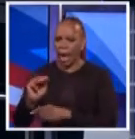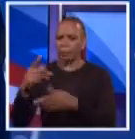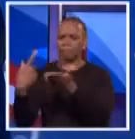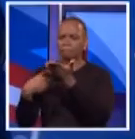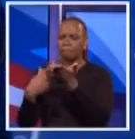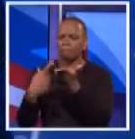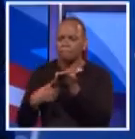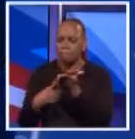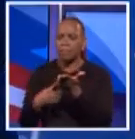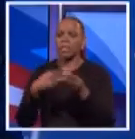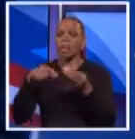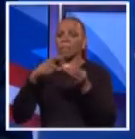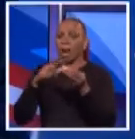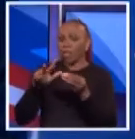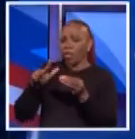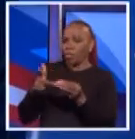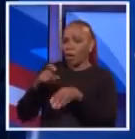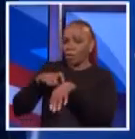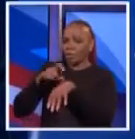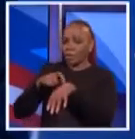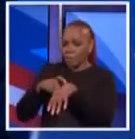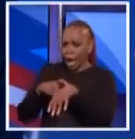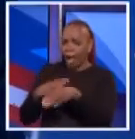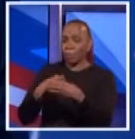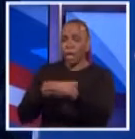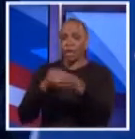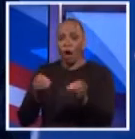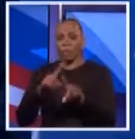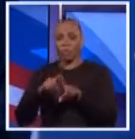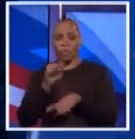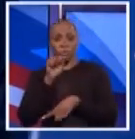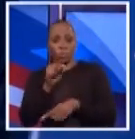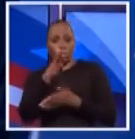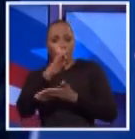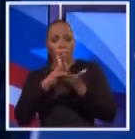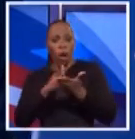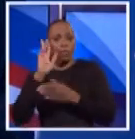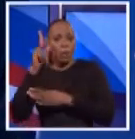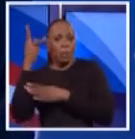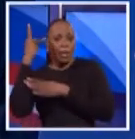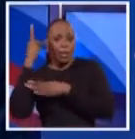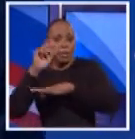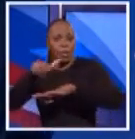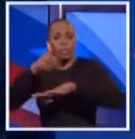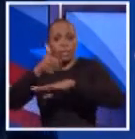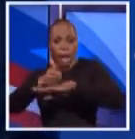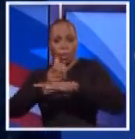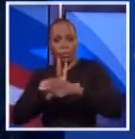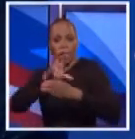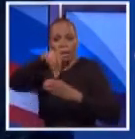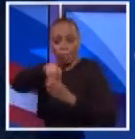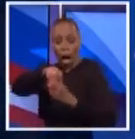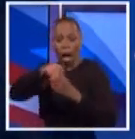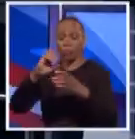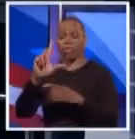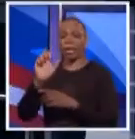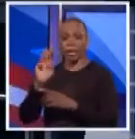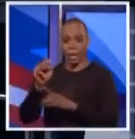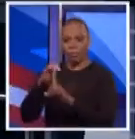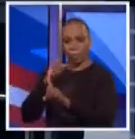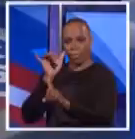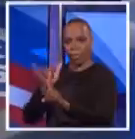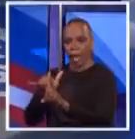a mayor a third term through a backroom political deal that you, as part of the political establishment, were part of. That's where those claims came from.